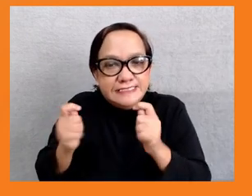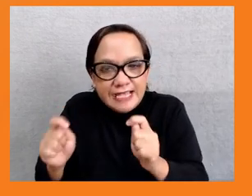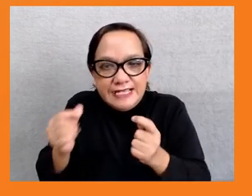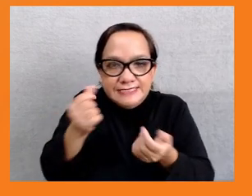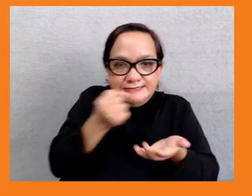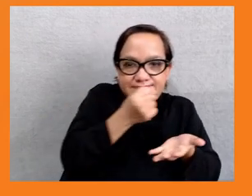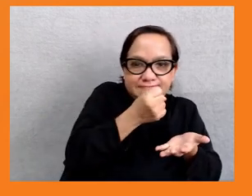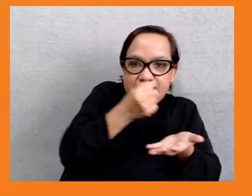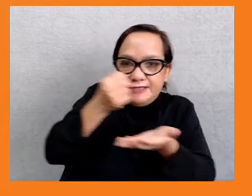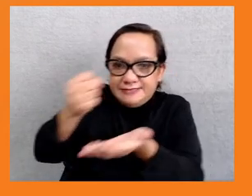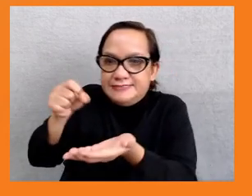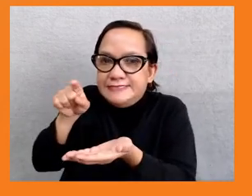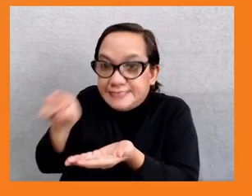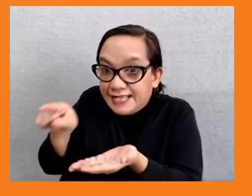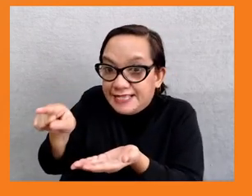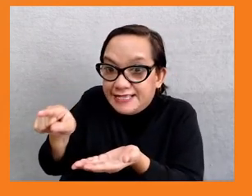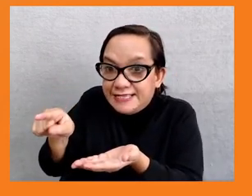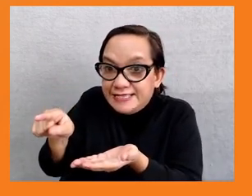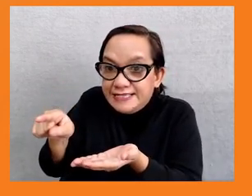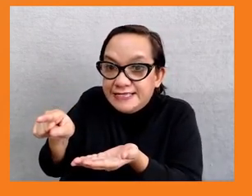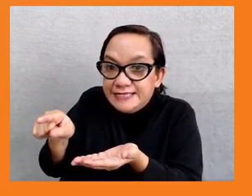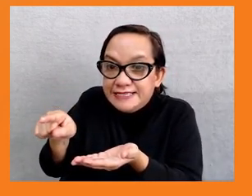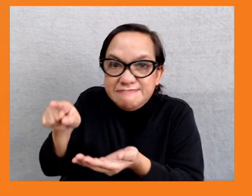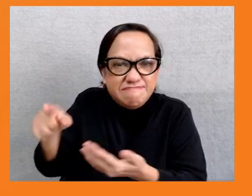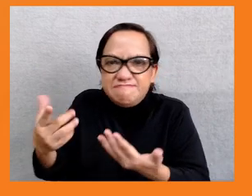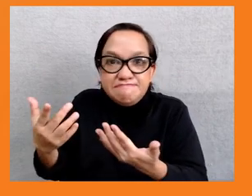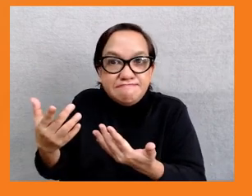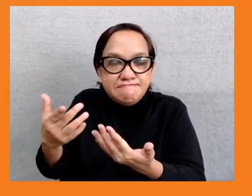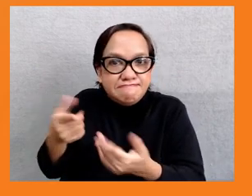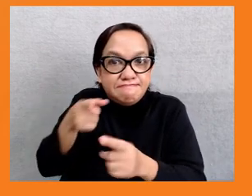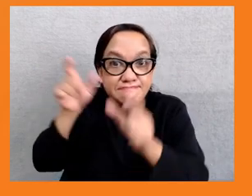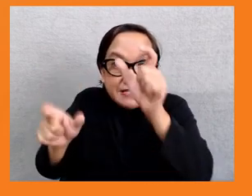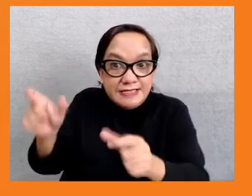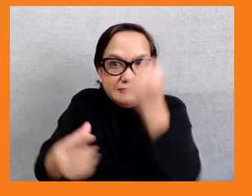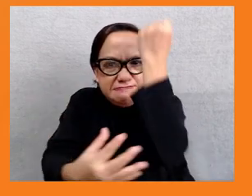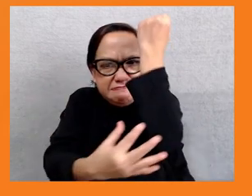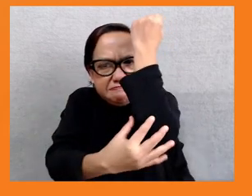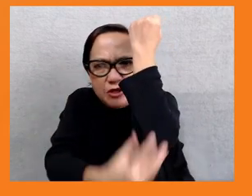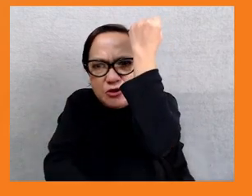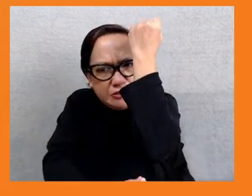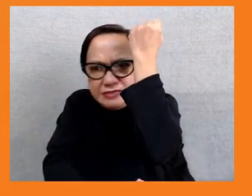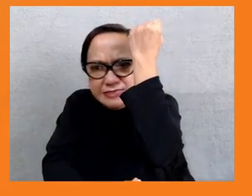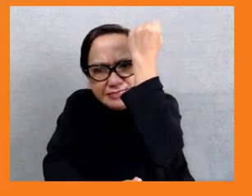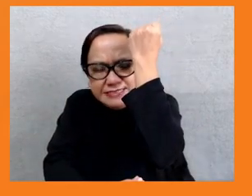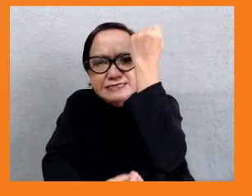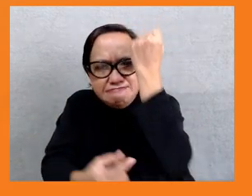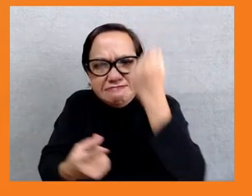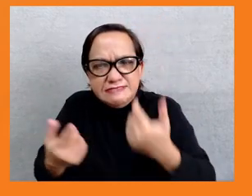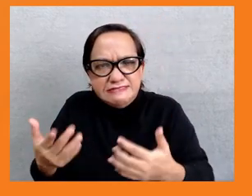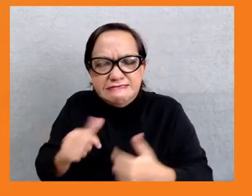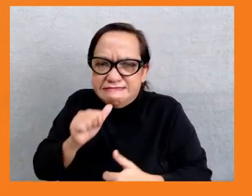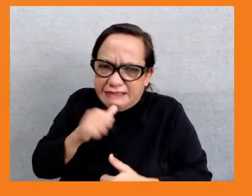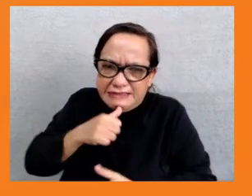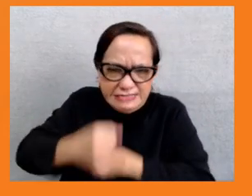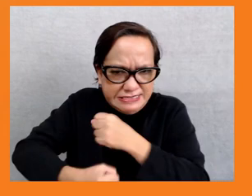vulnerable right away who may be suffering from extreme hardships. But beyond that I think there needs to be thought about